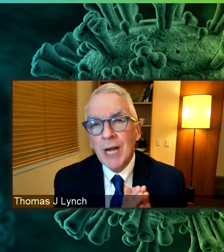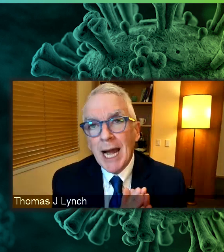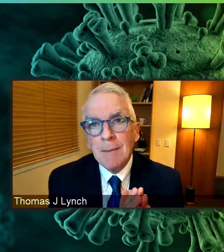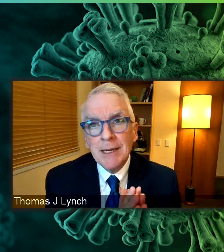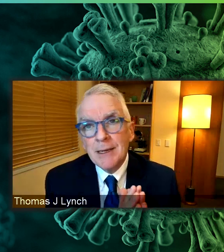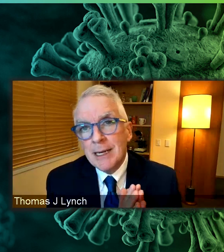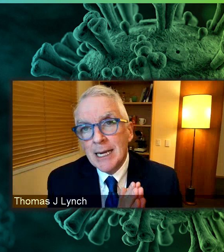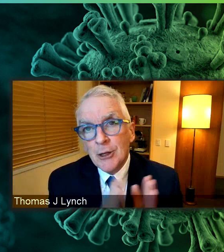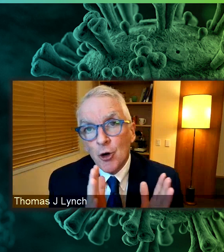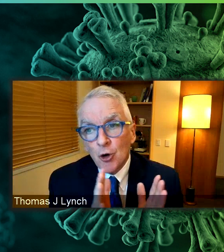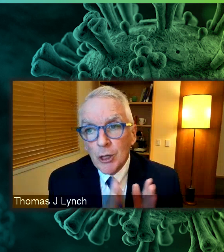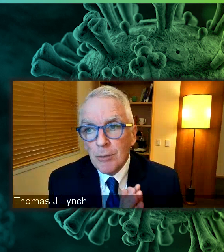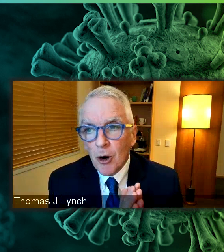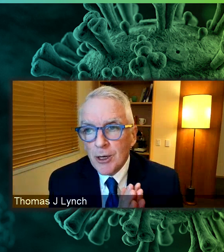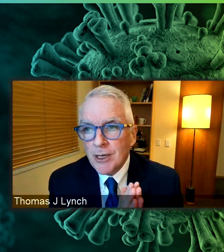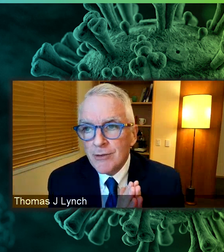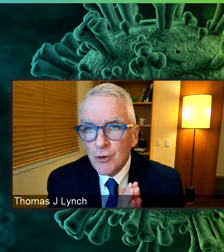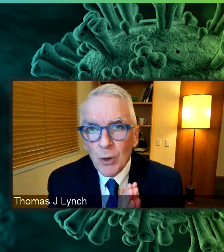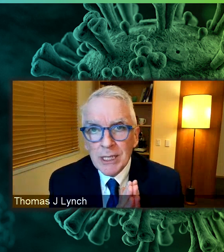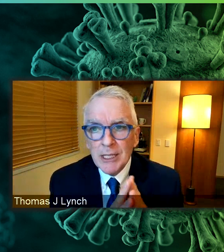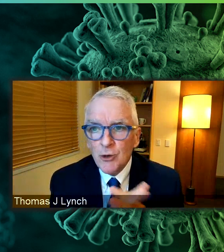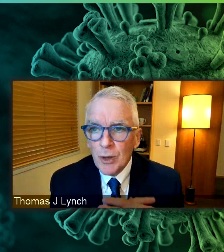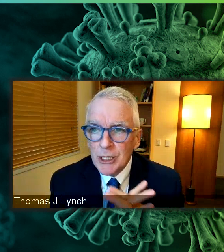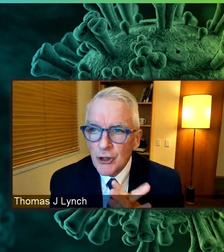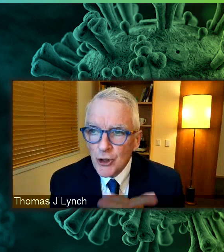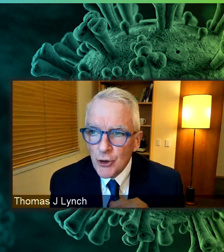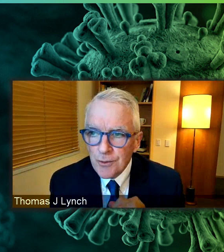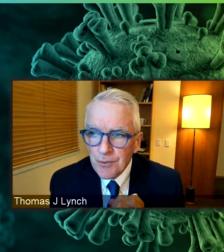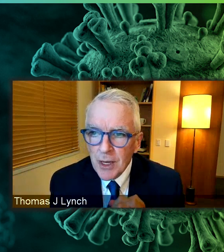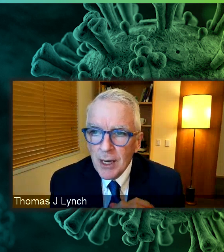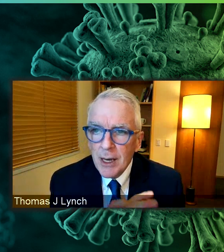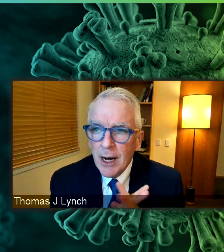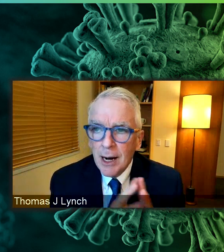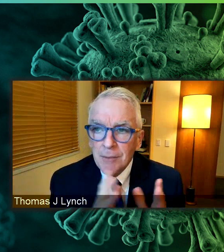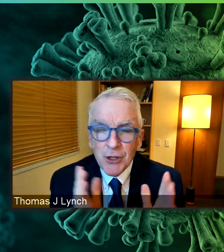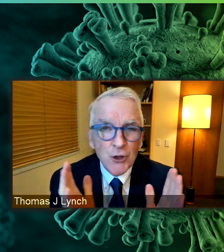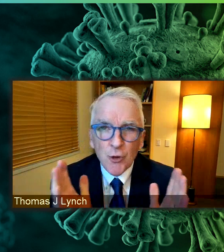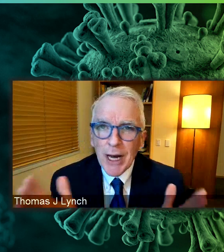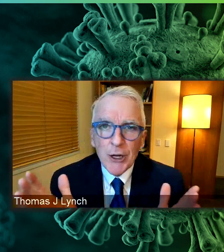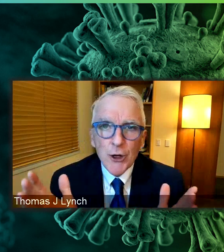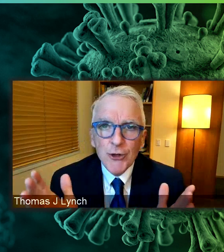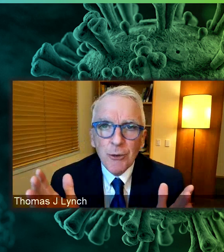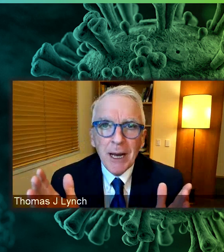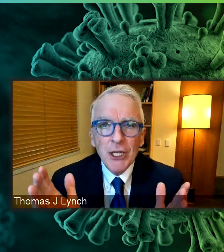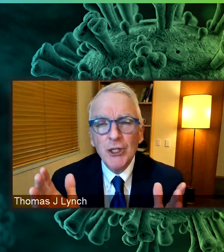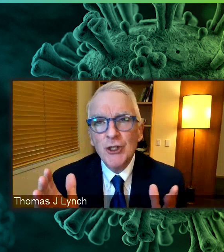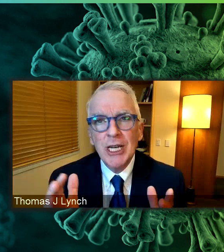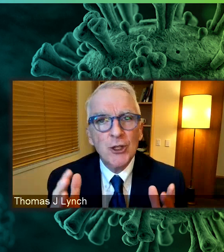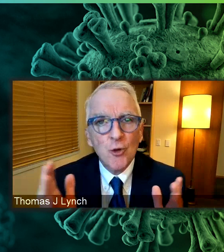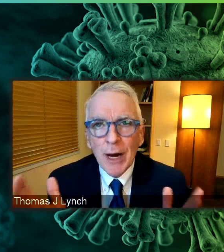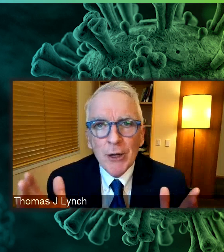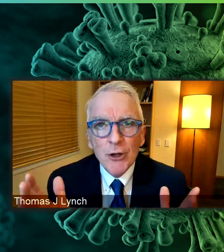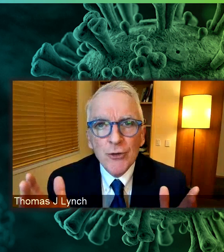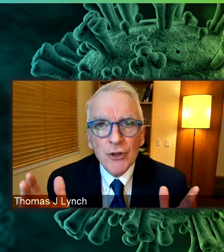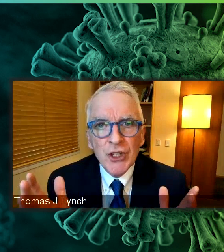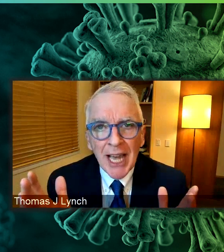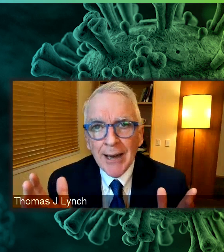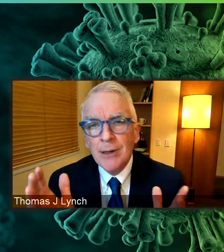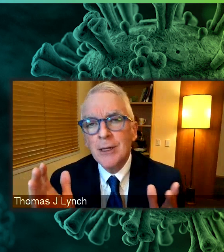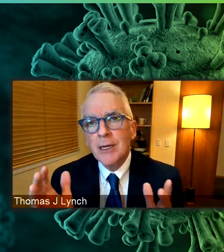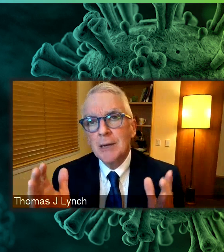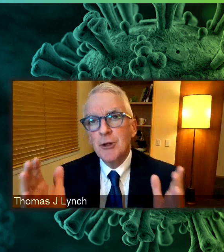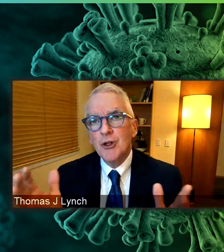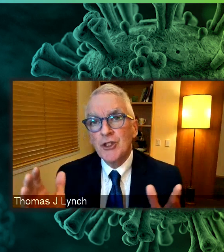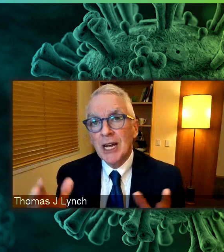the change would happen in the early part of 2022. This is great news for patients. It's great news for